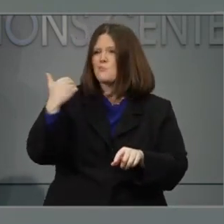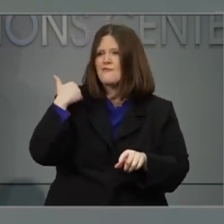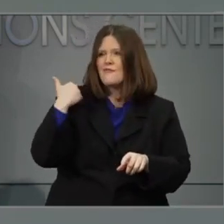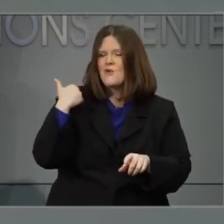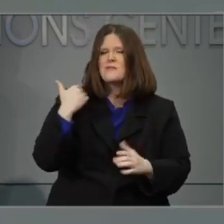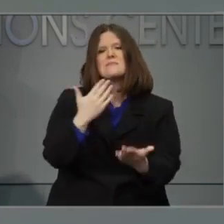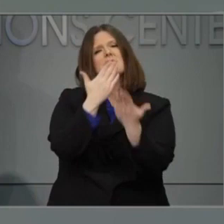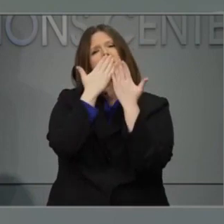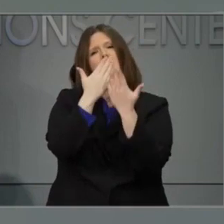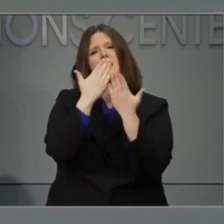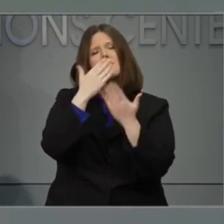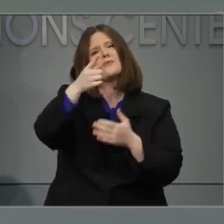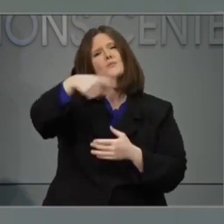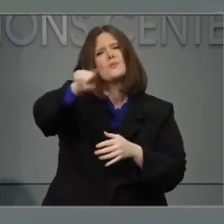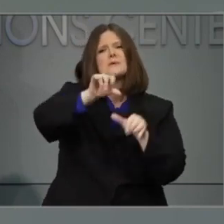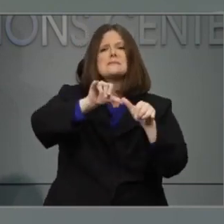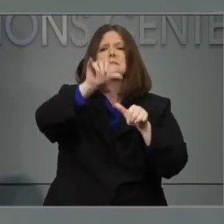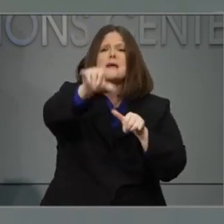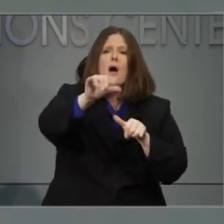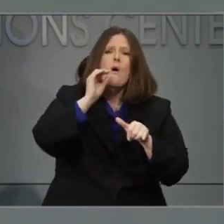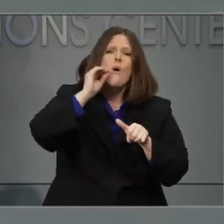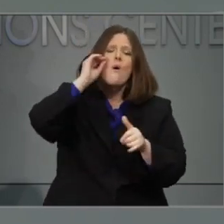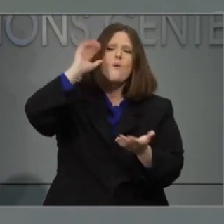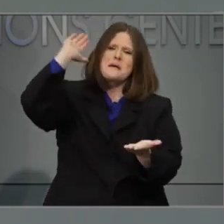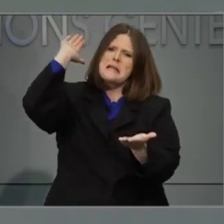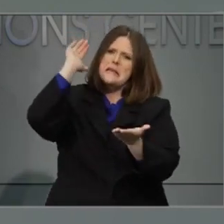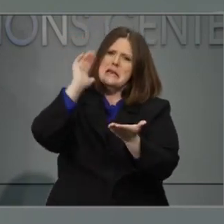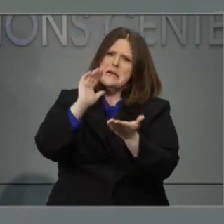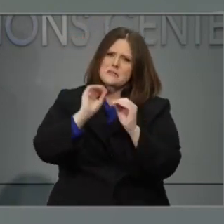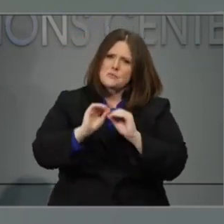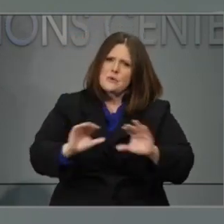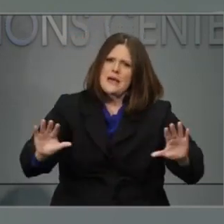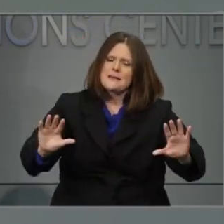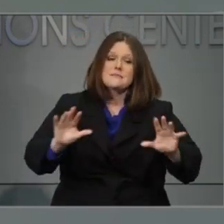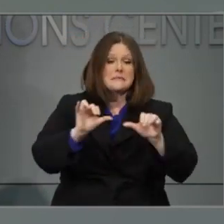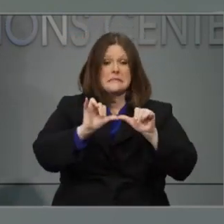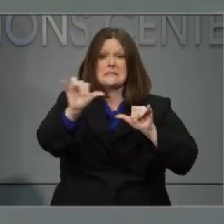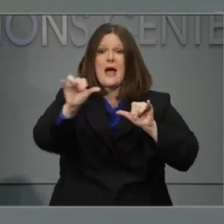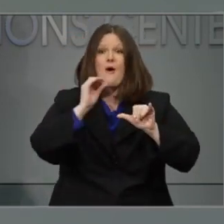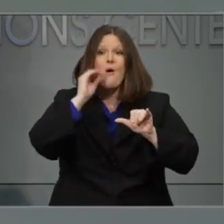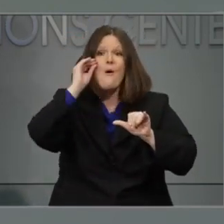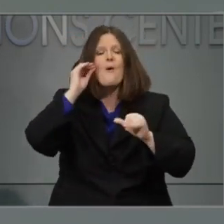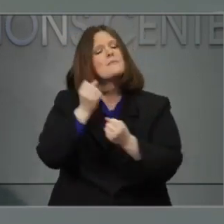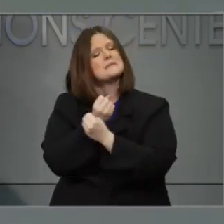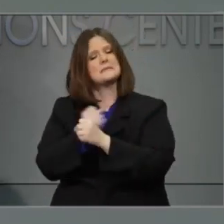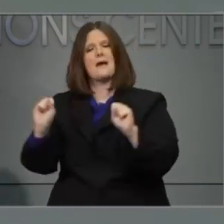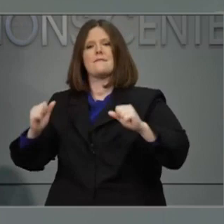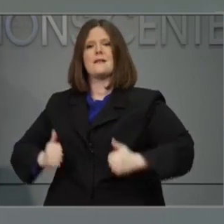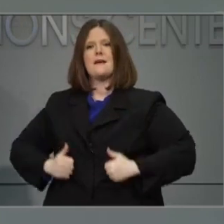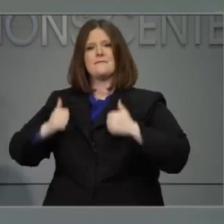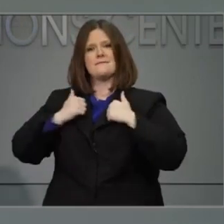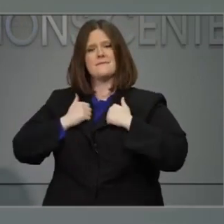your part to stay home, to slow the spread of the virus. Staying home saves lives. Thank you.